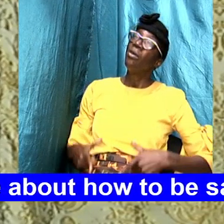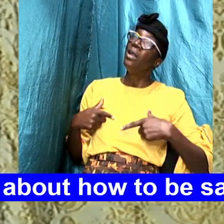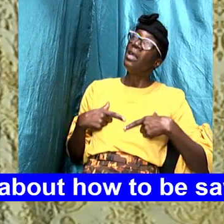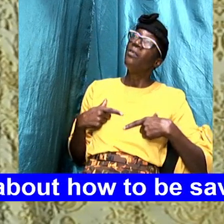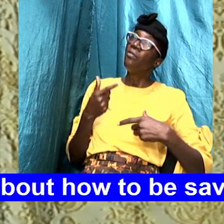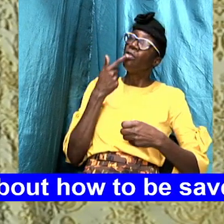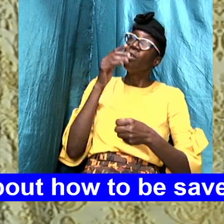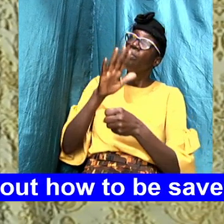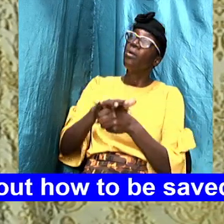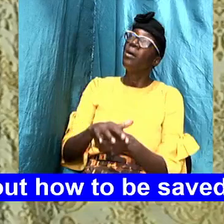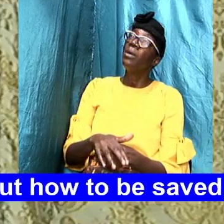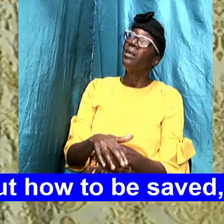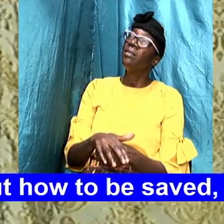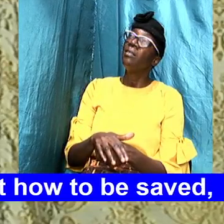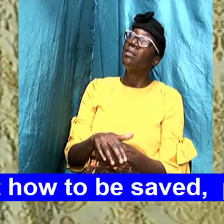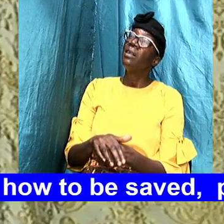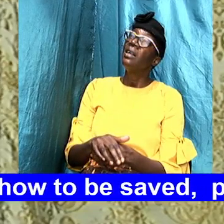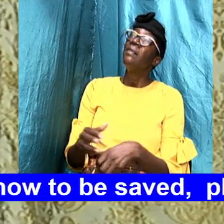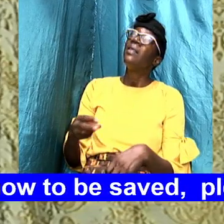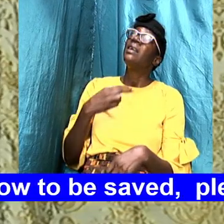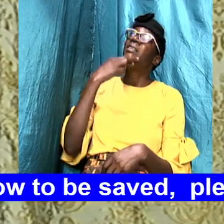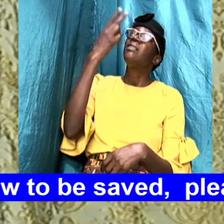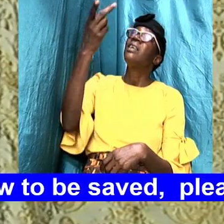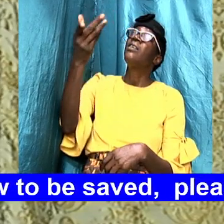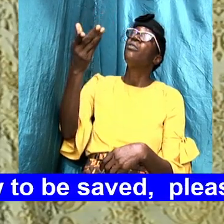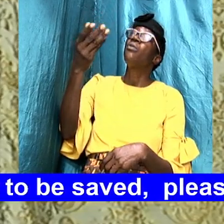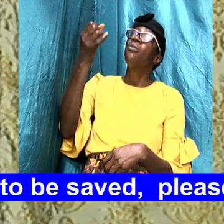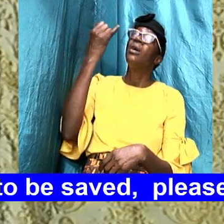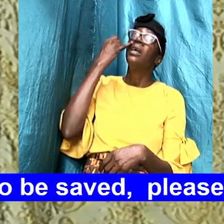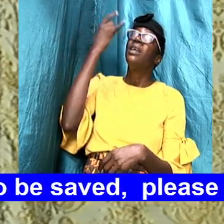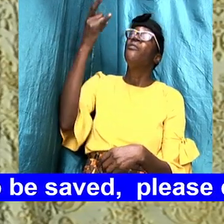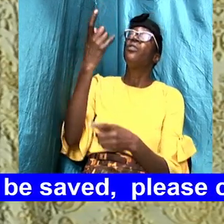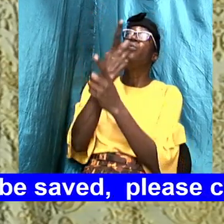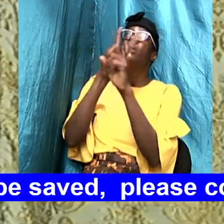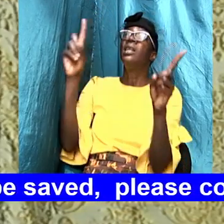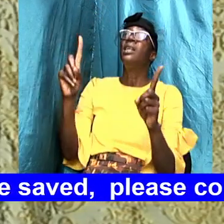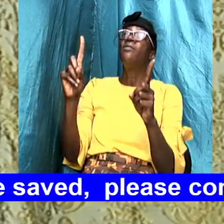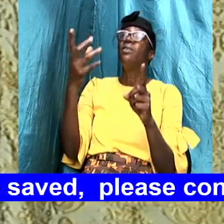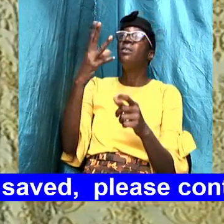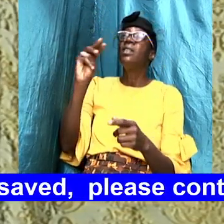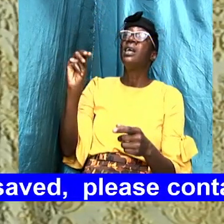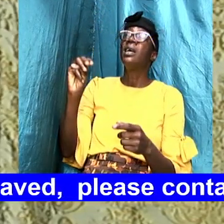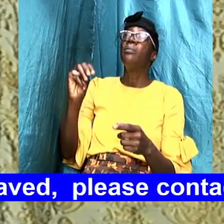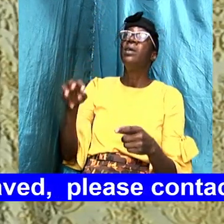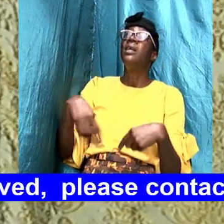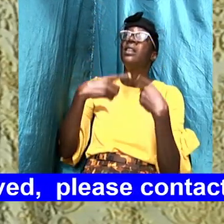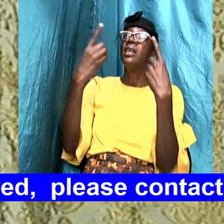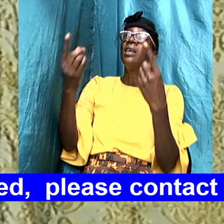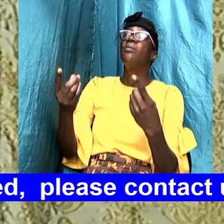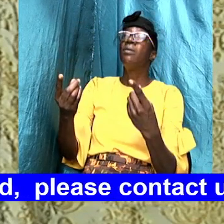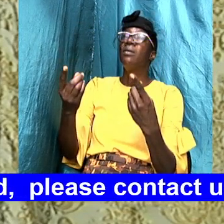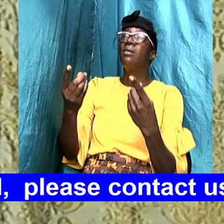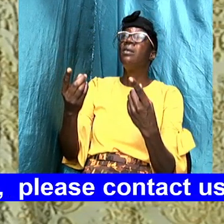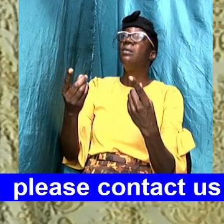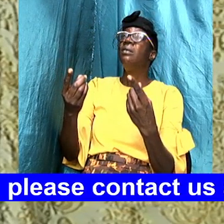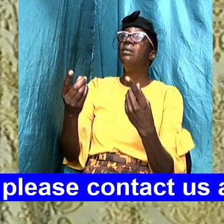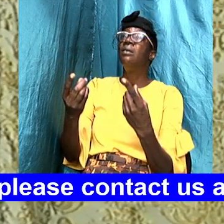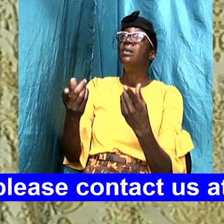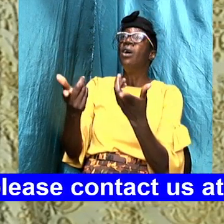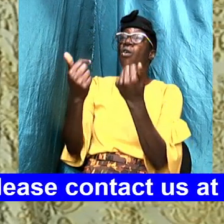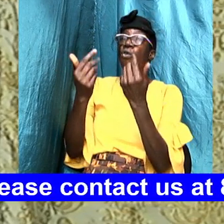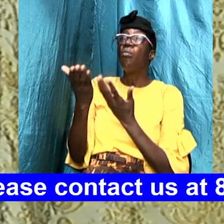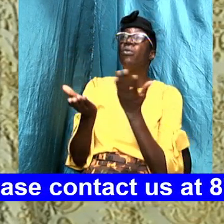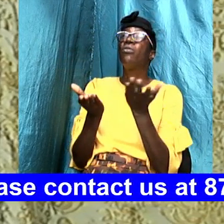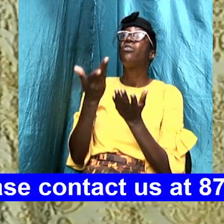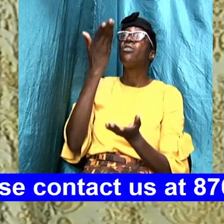promise mighty God that they have been sent to you that if you just deliver them that they almighty God will come